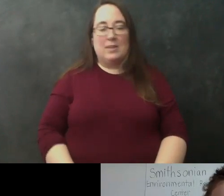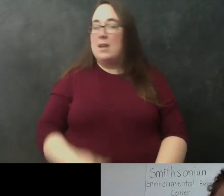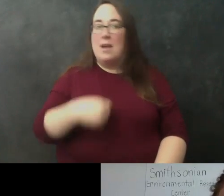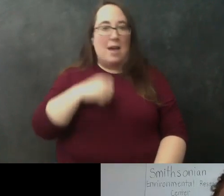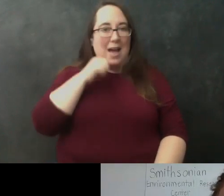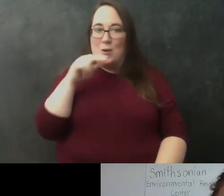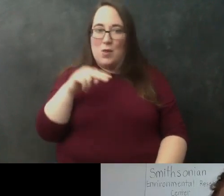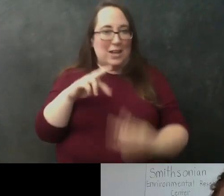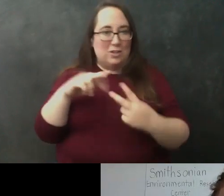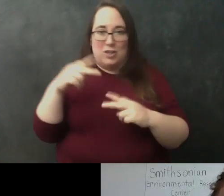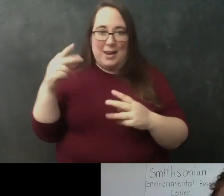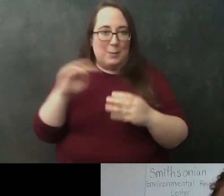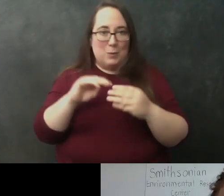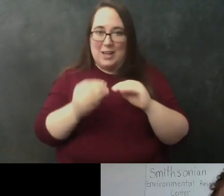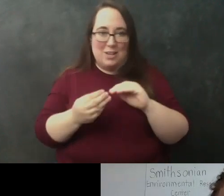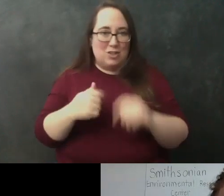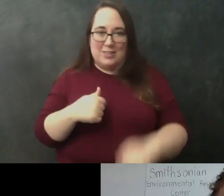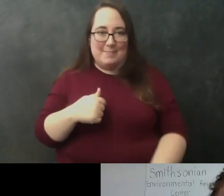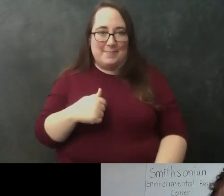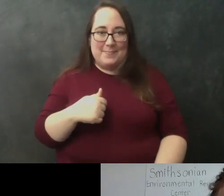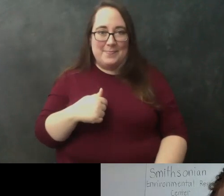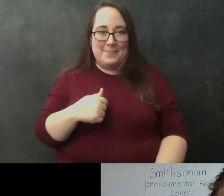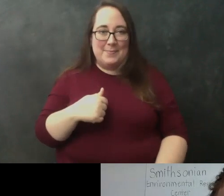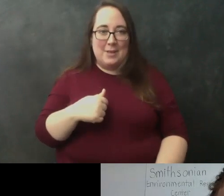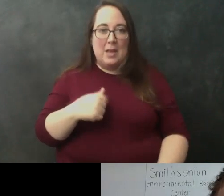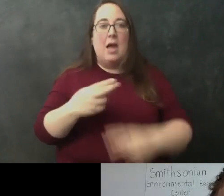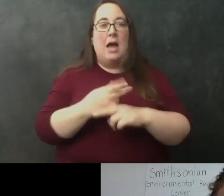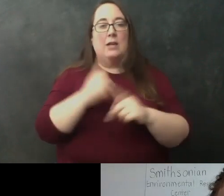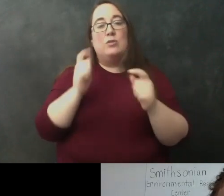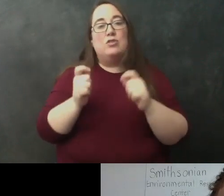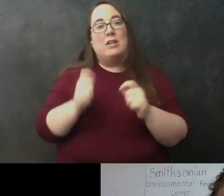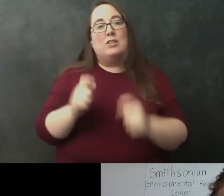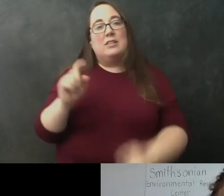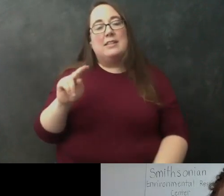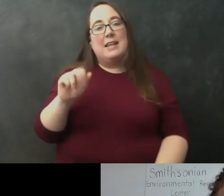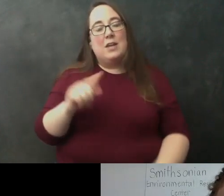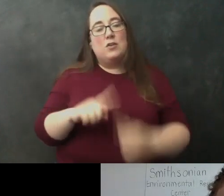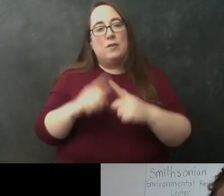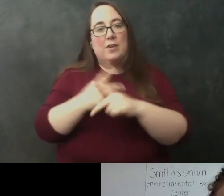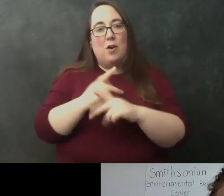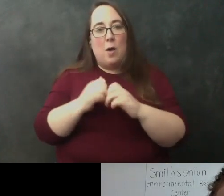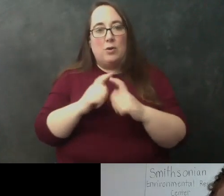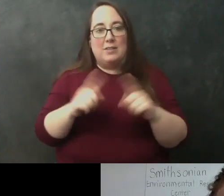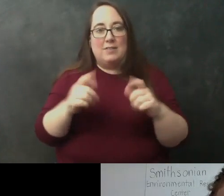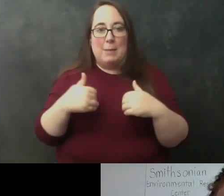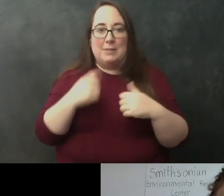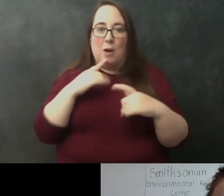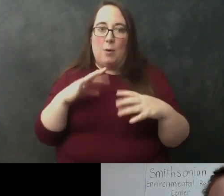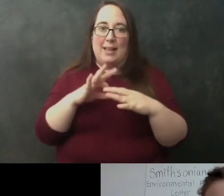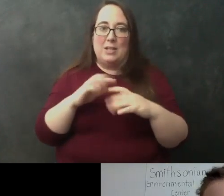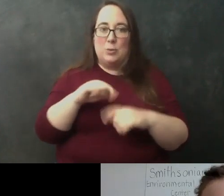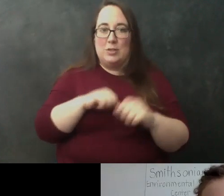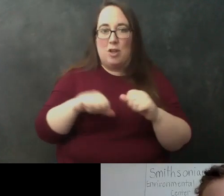mutations um i use changes in dna to figure out how different animals are related to each other